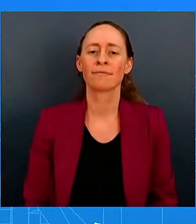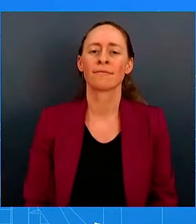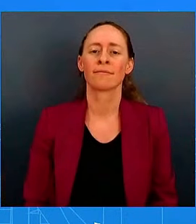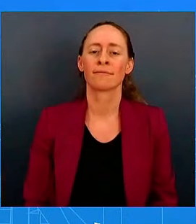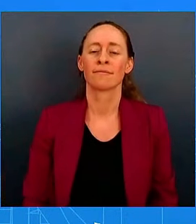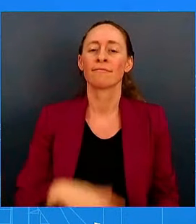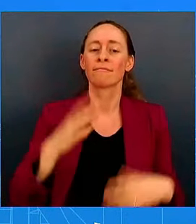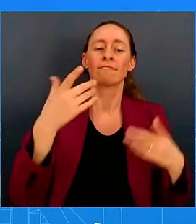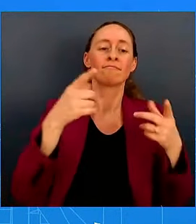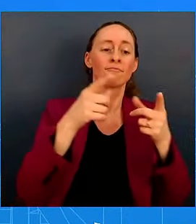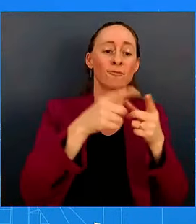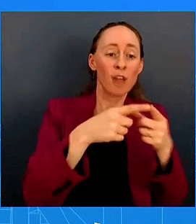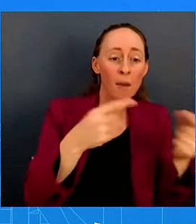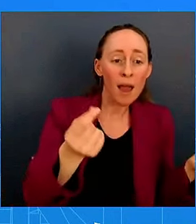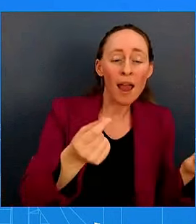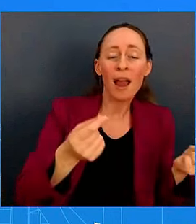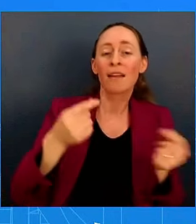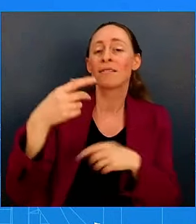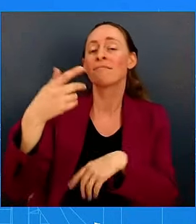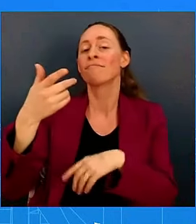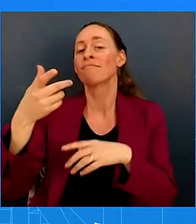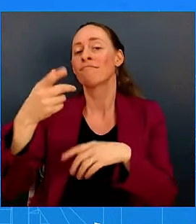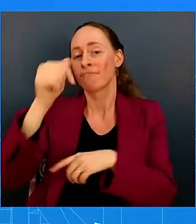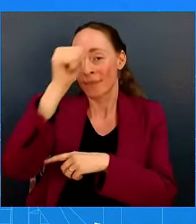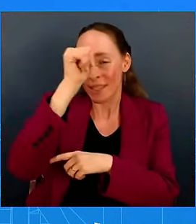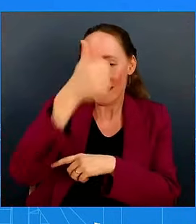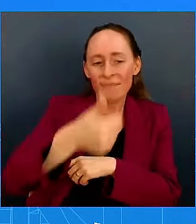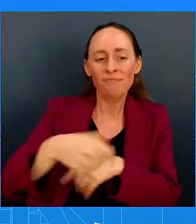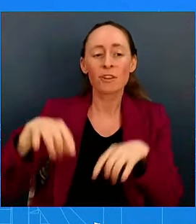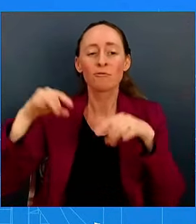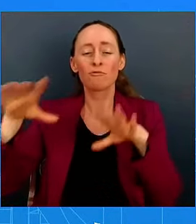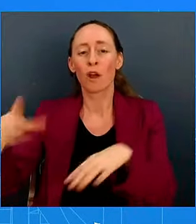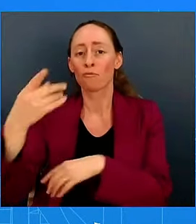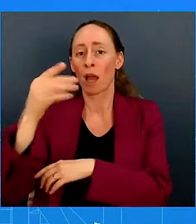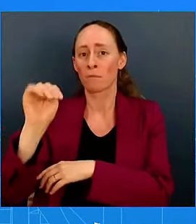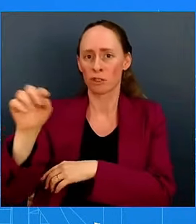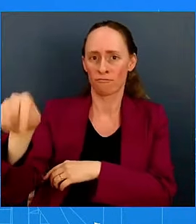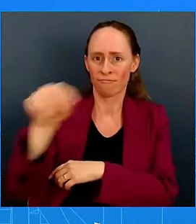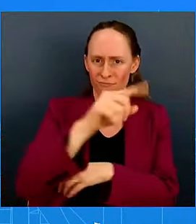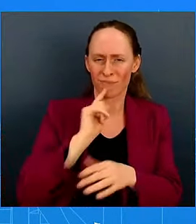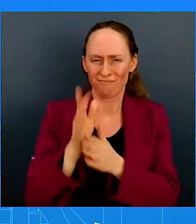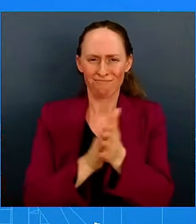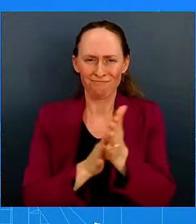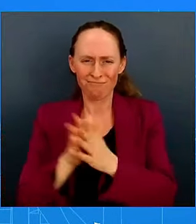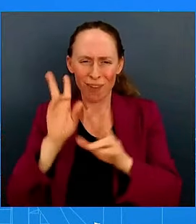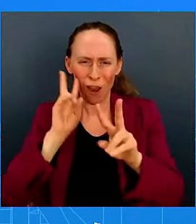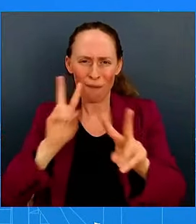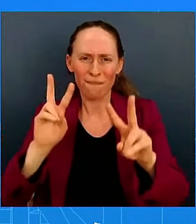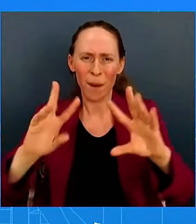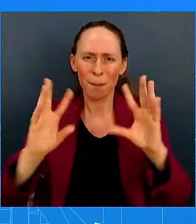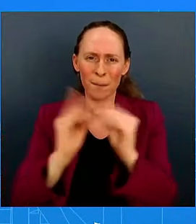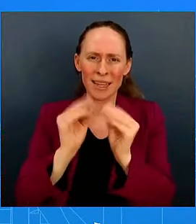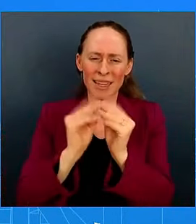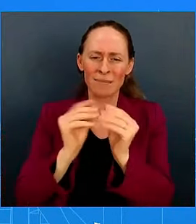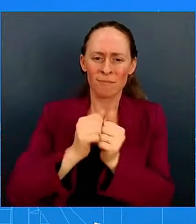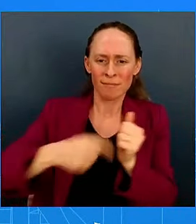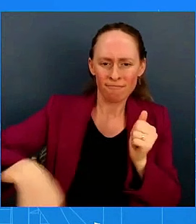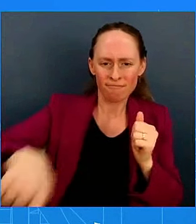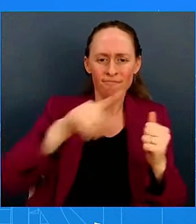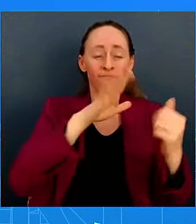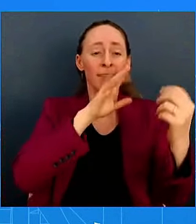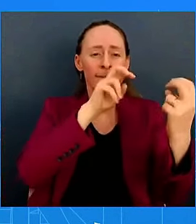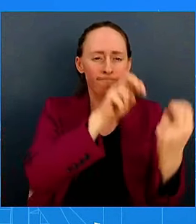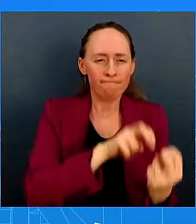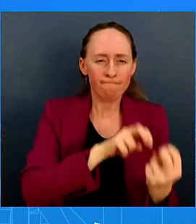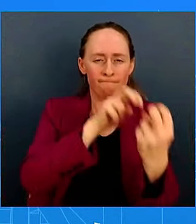Albanese. The President will meet individually with each of them, and they will also gather together in a larger plenary